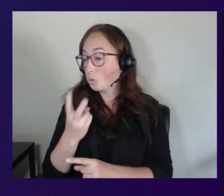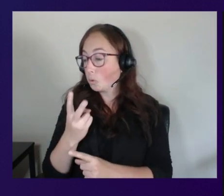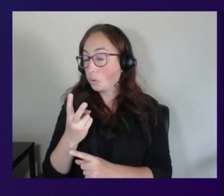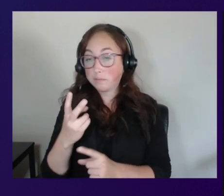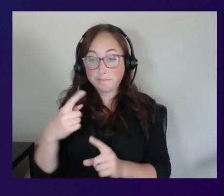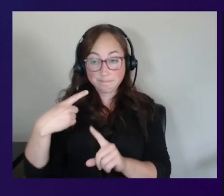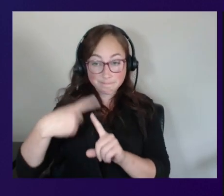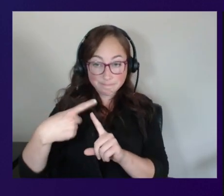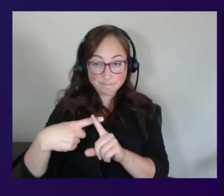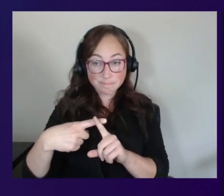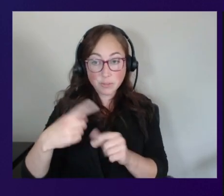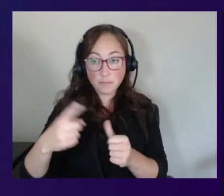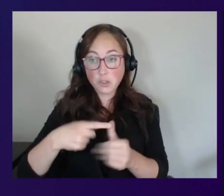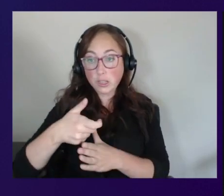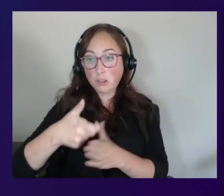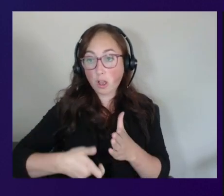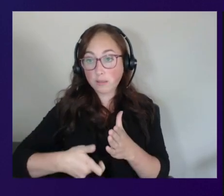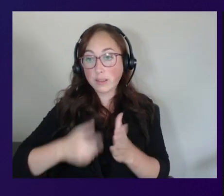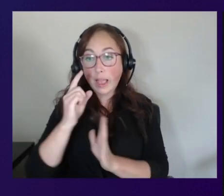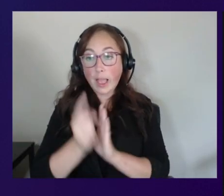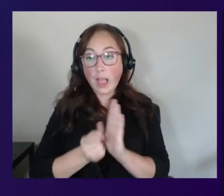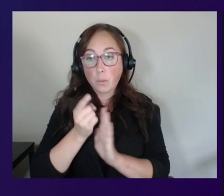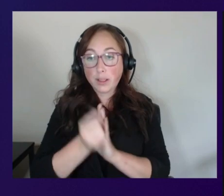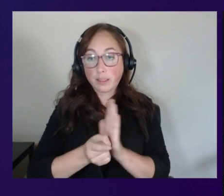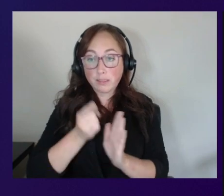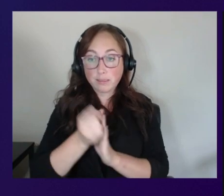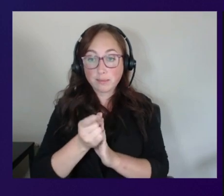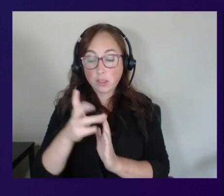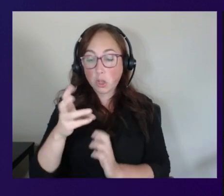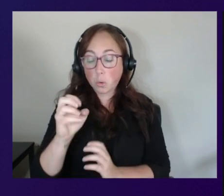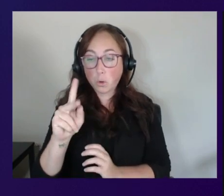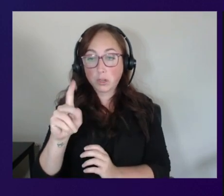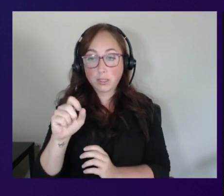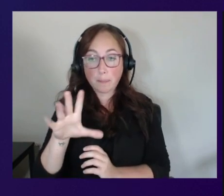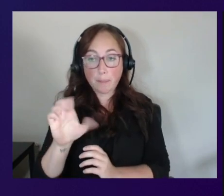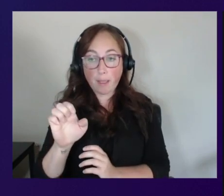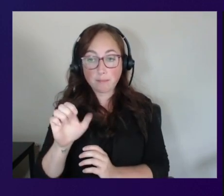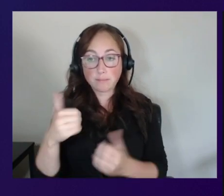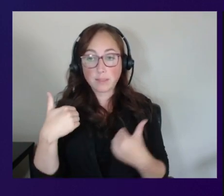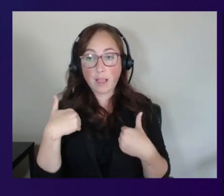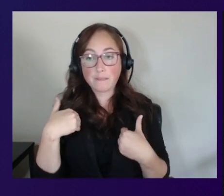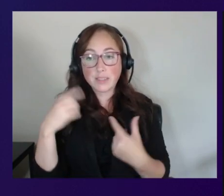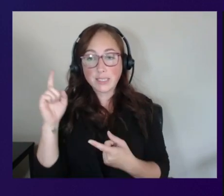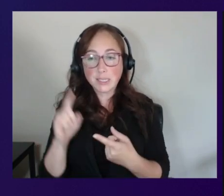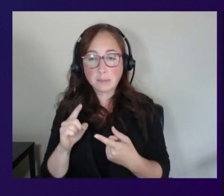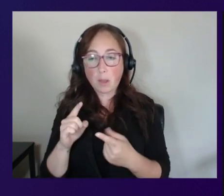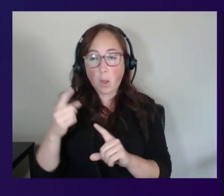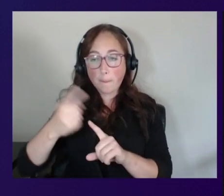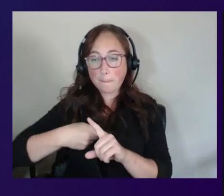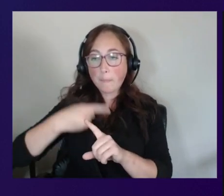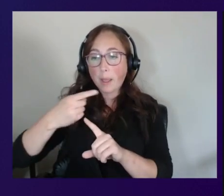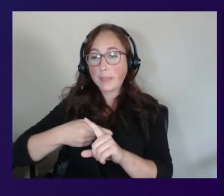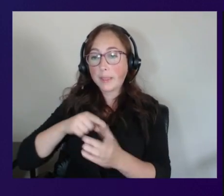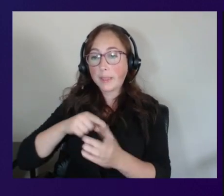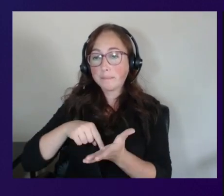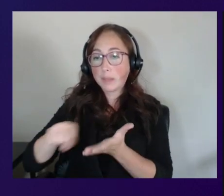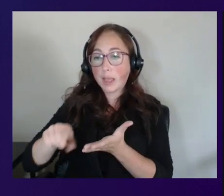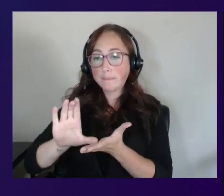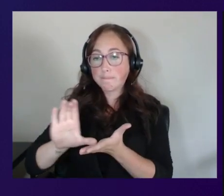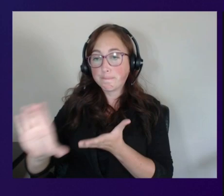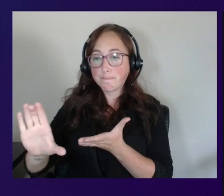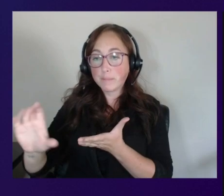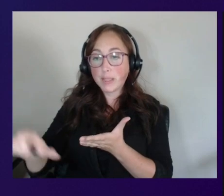first being cost the hourly workspaces has a very small monthly flat rate plus another very small